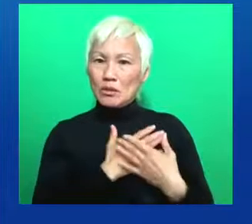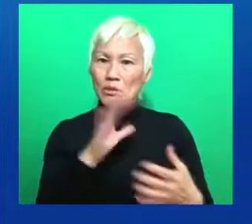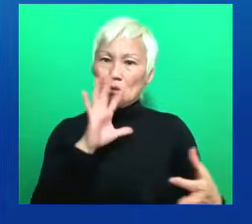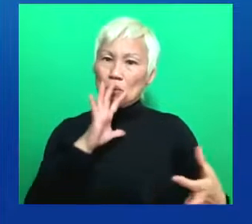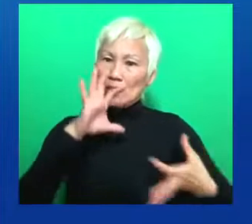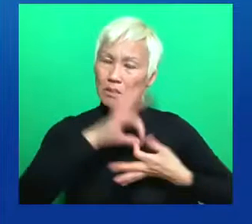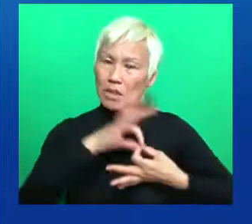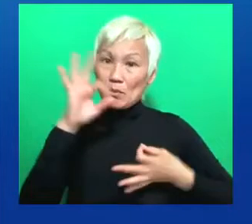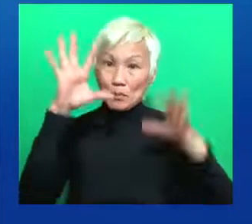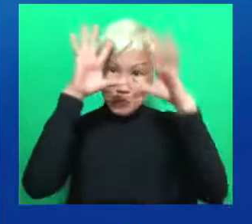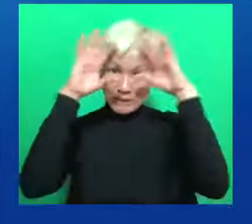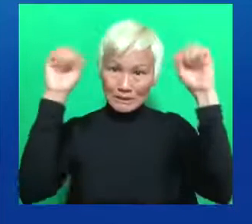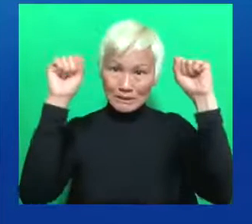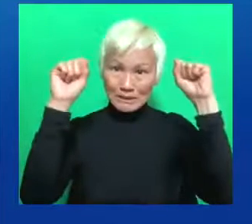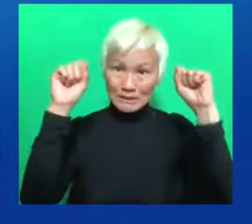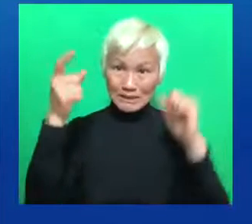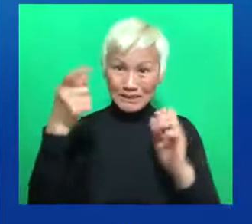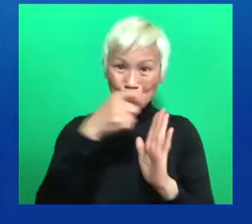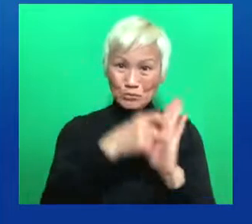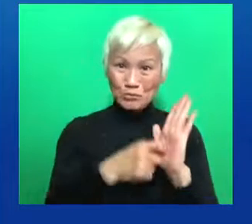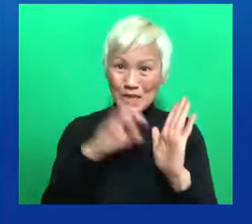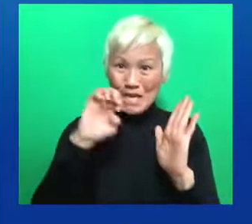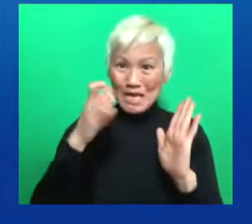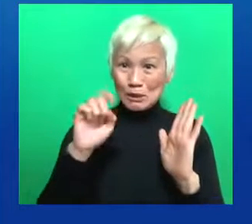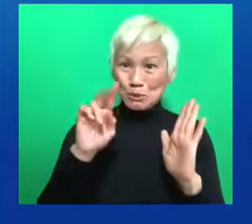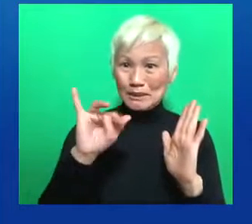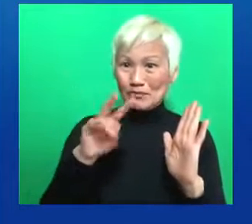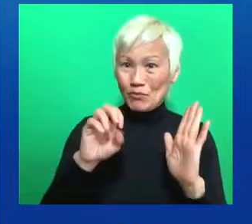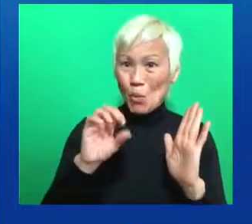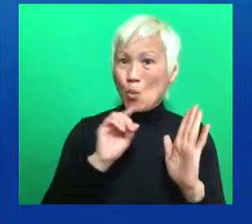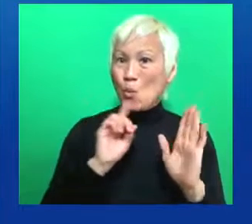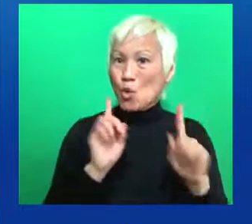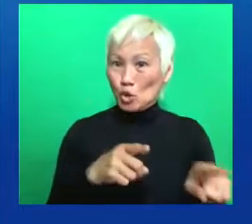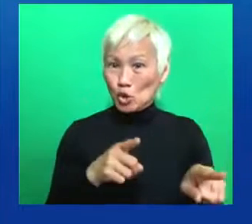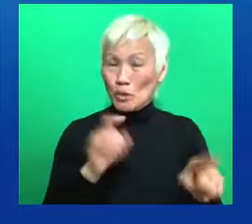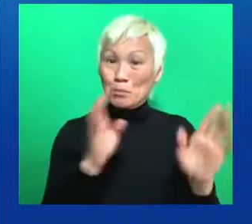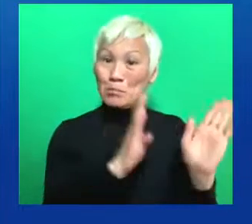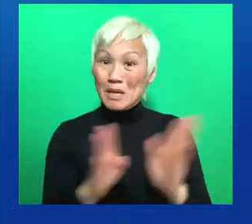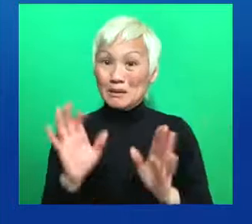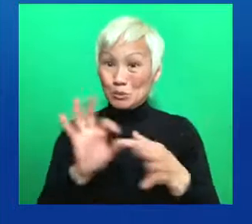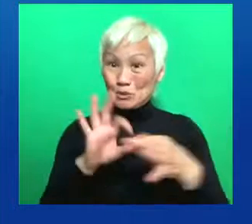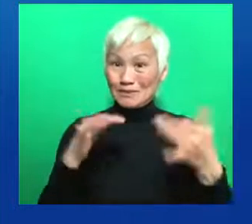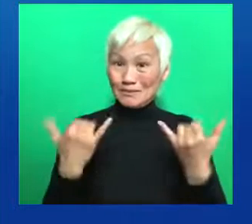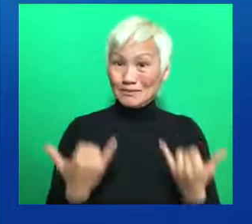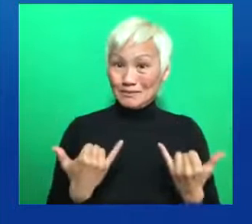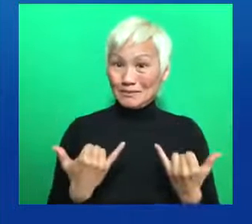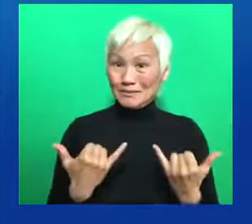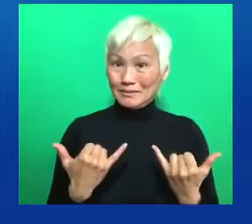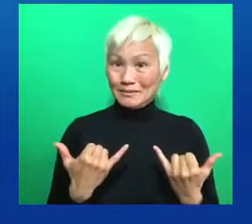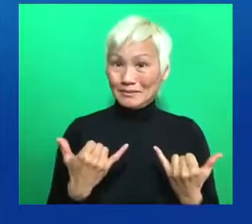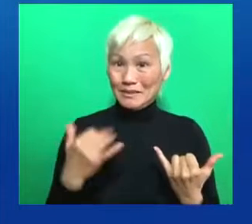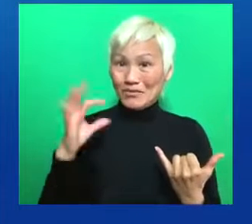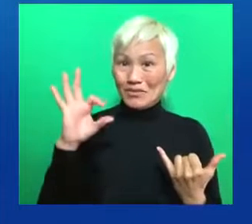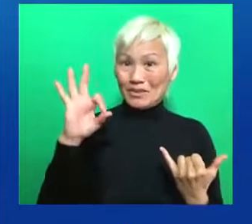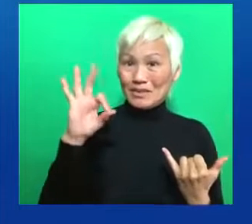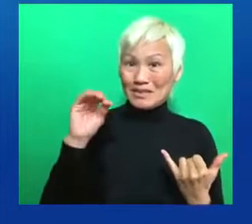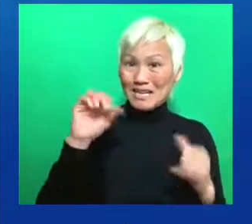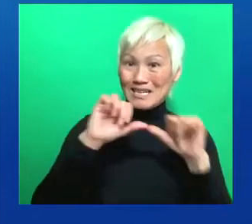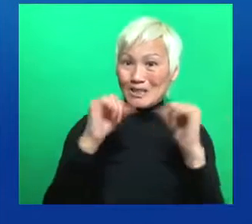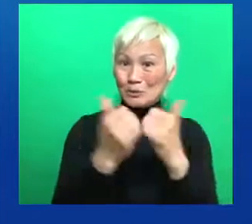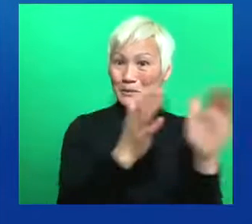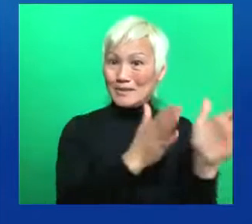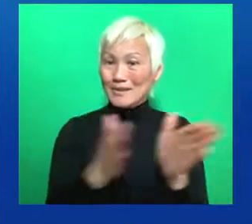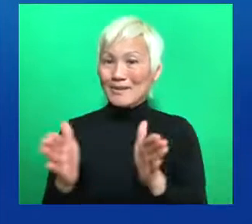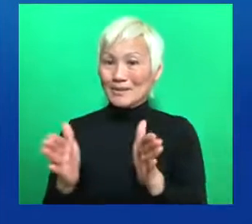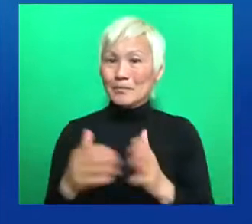plans announced and released today include commitments to executive actions in this vein, such as rulemaking and allocating more resources